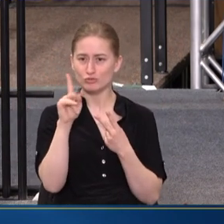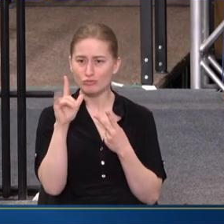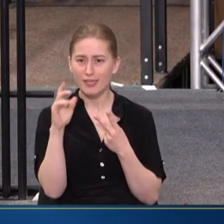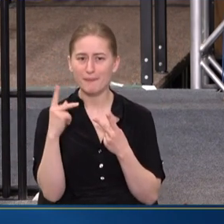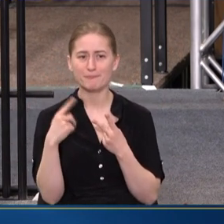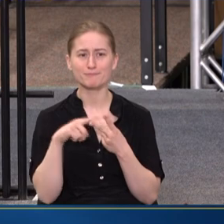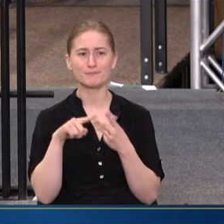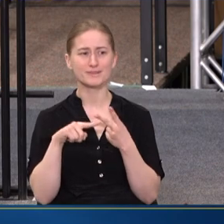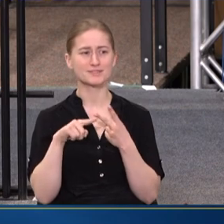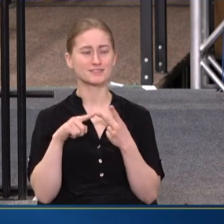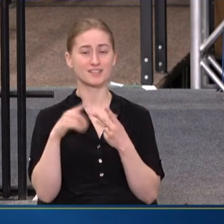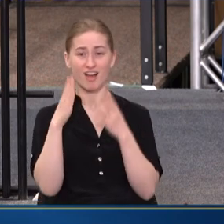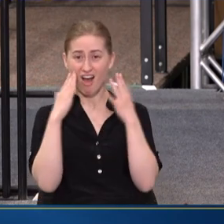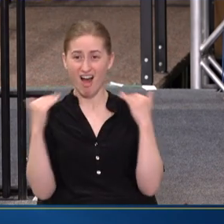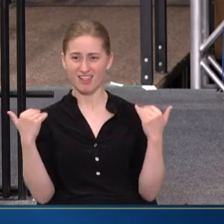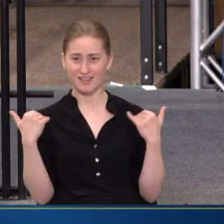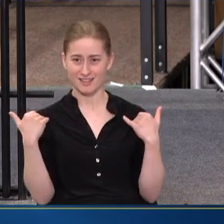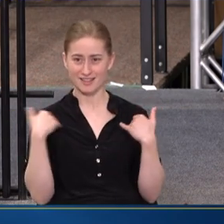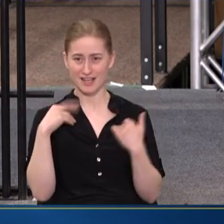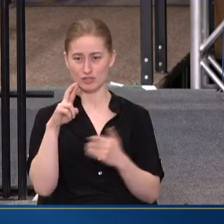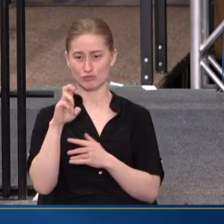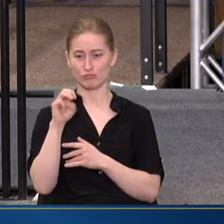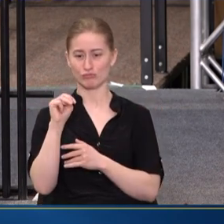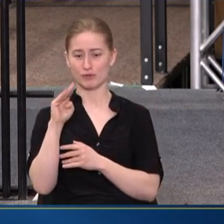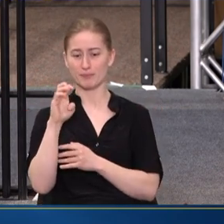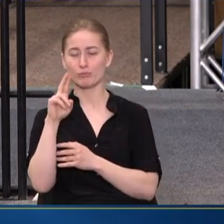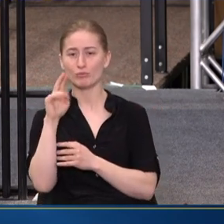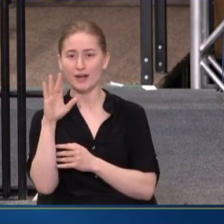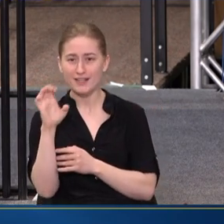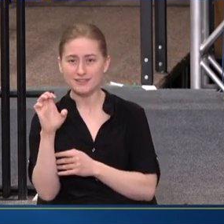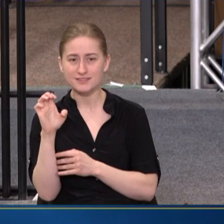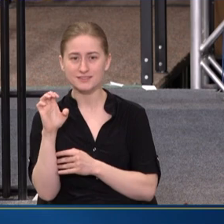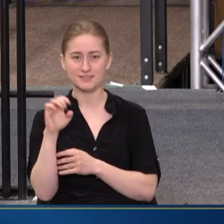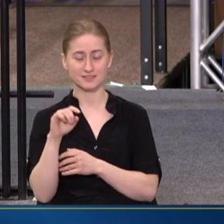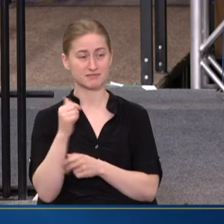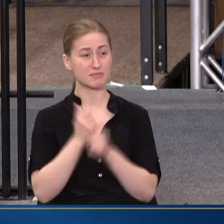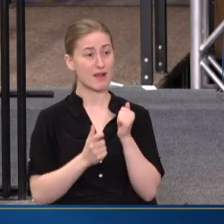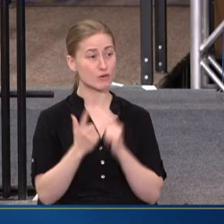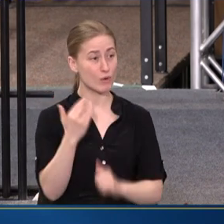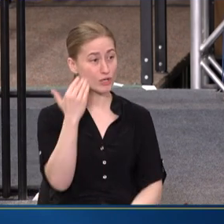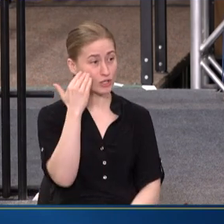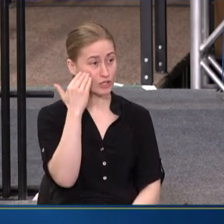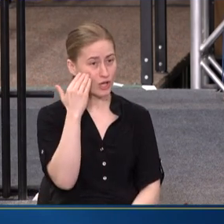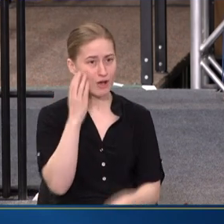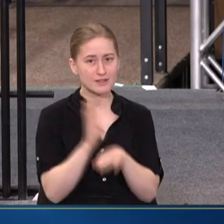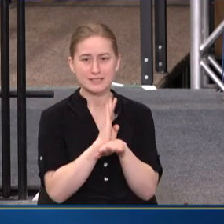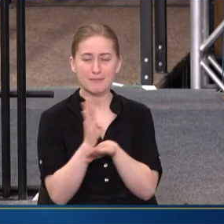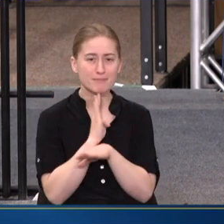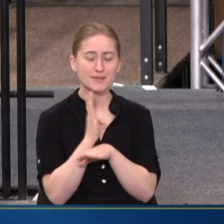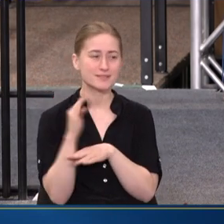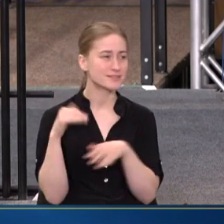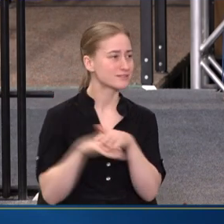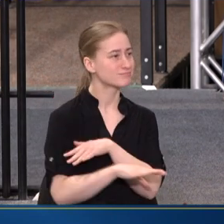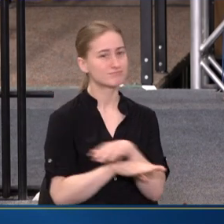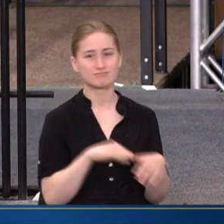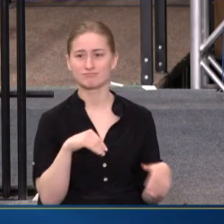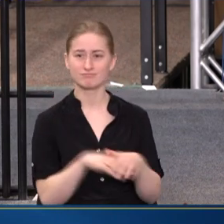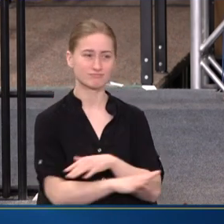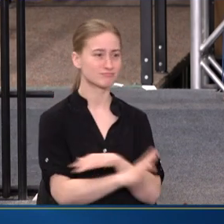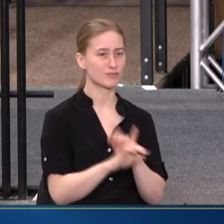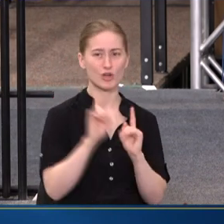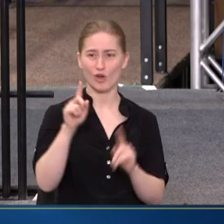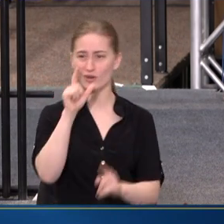HALLAND EVEN HAS REMBRANTS. EVERYONE YOU KNOW IS BUSY COMING AND GOING FROM ITALY.